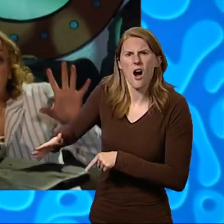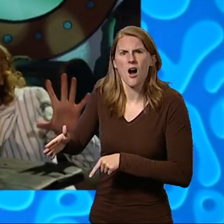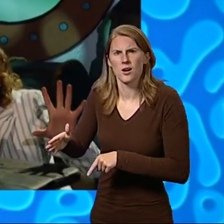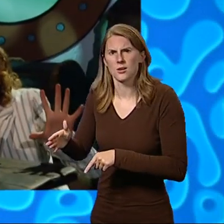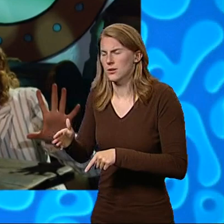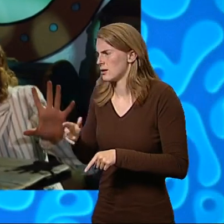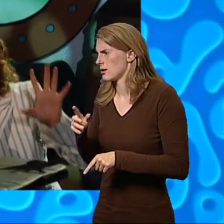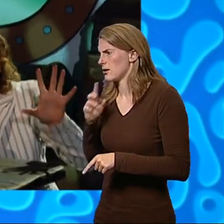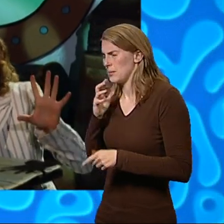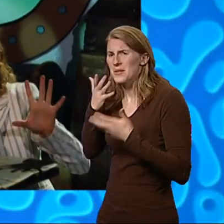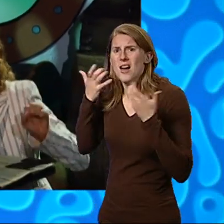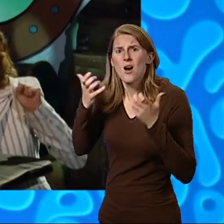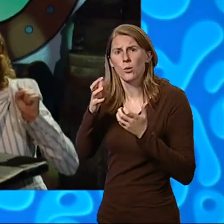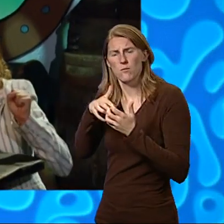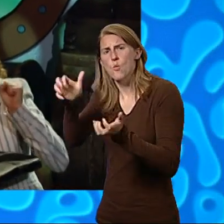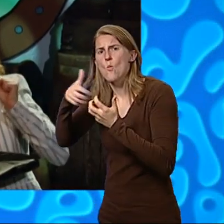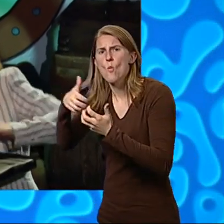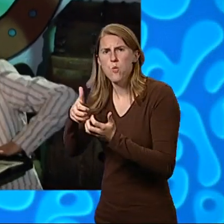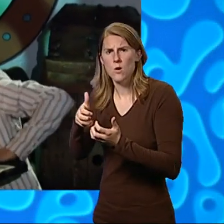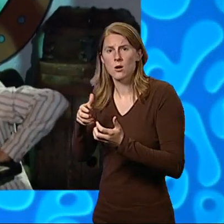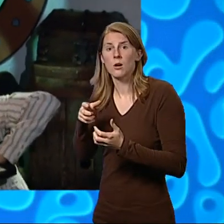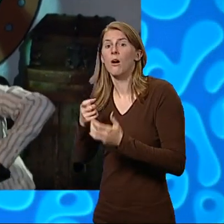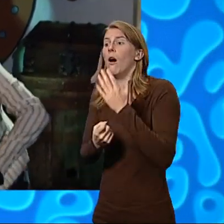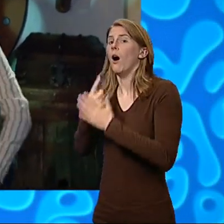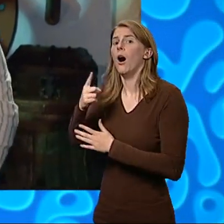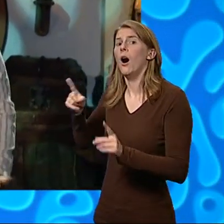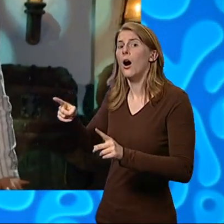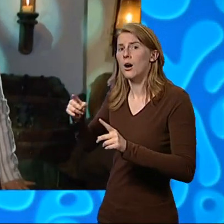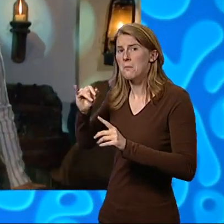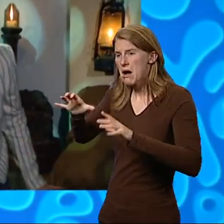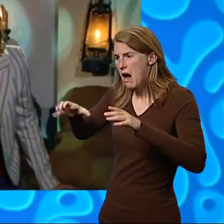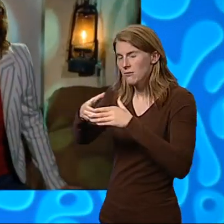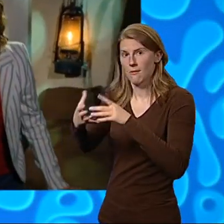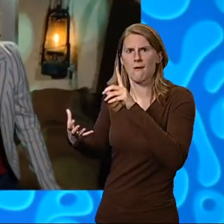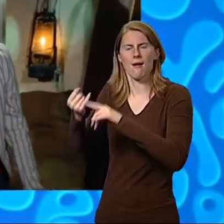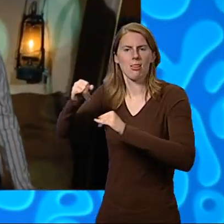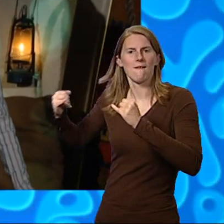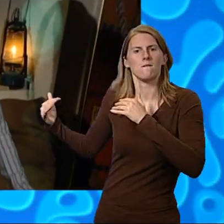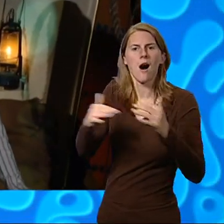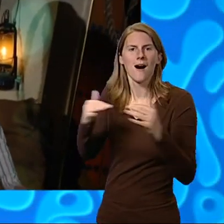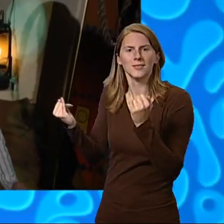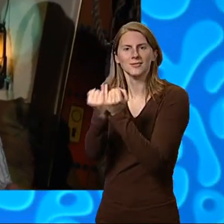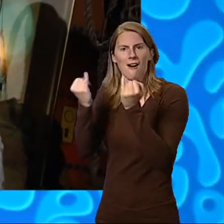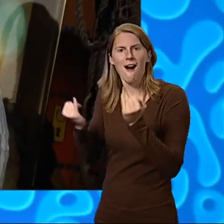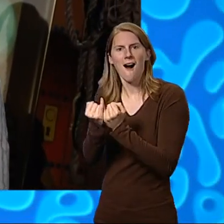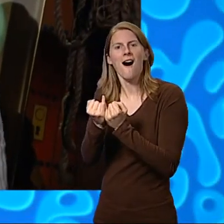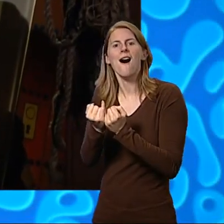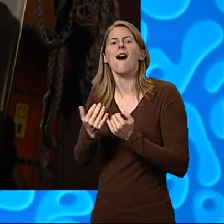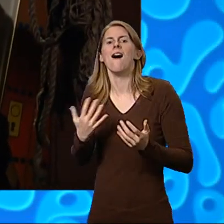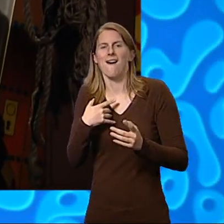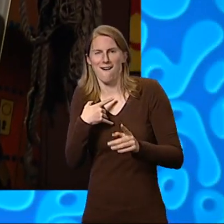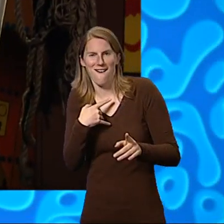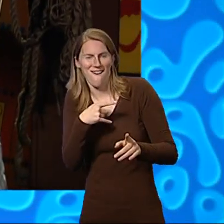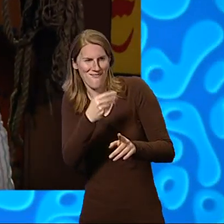In a few moments, the whopper gobs had won the fight. Now we're going to steal all your food, sniggered Fifi